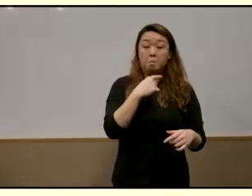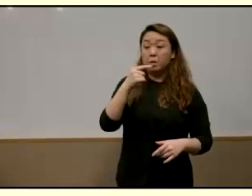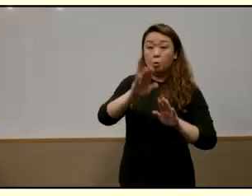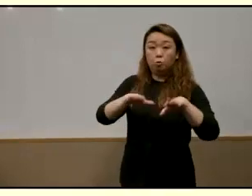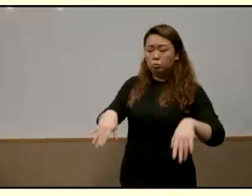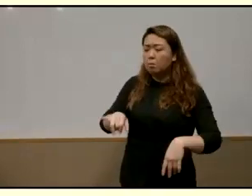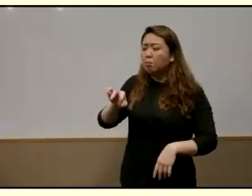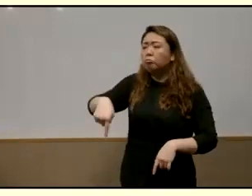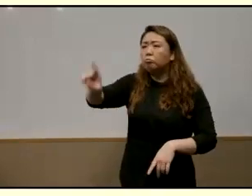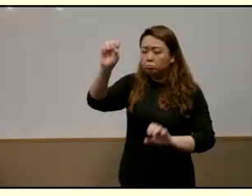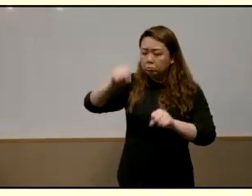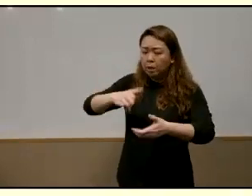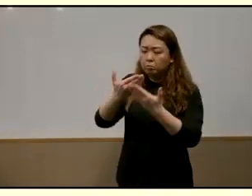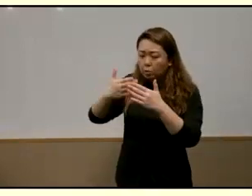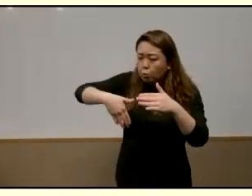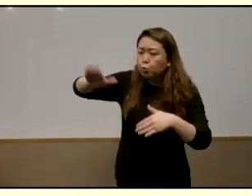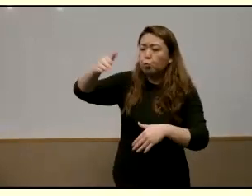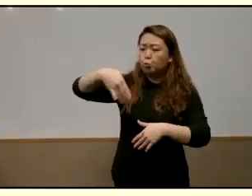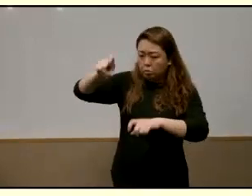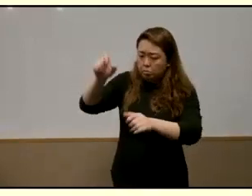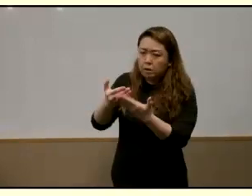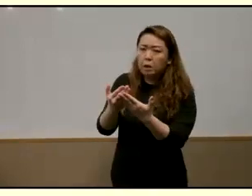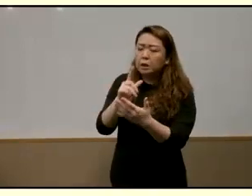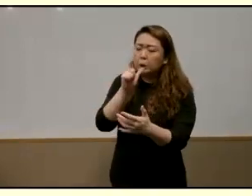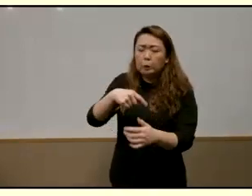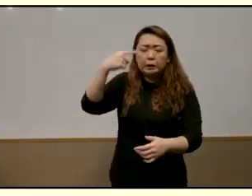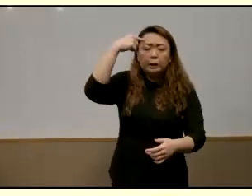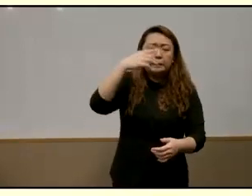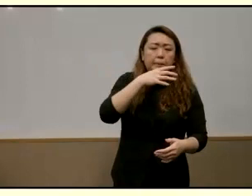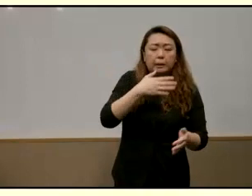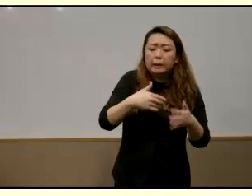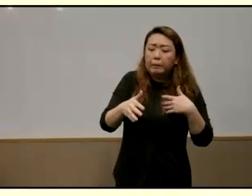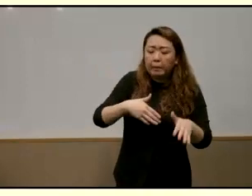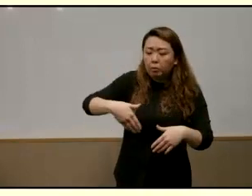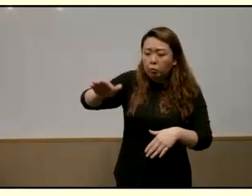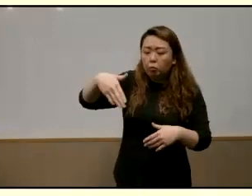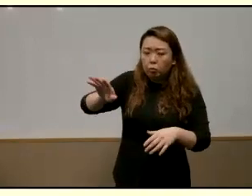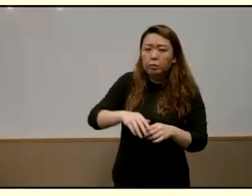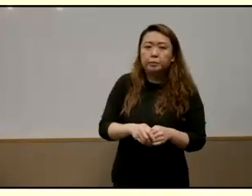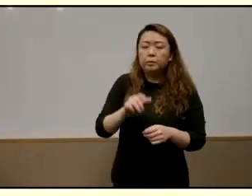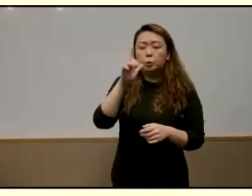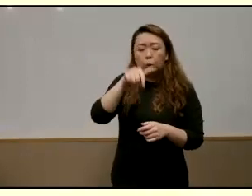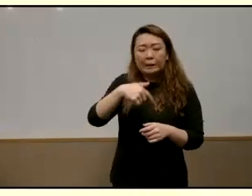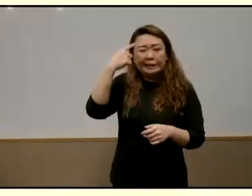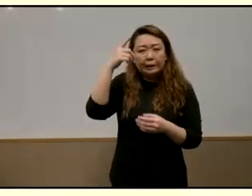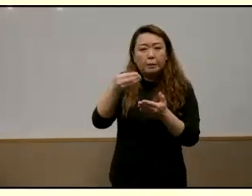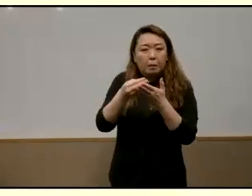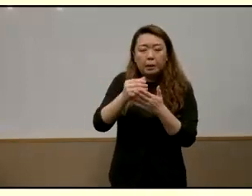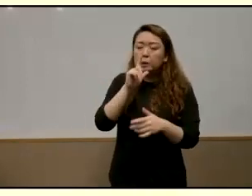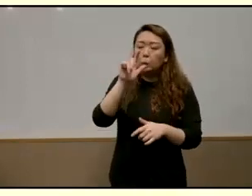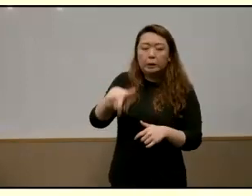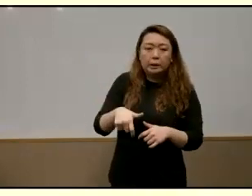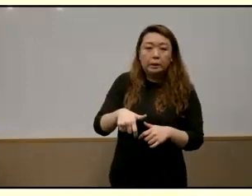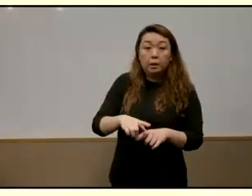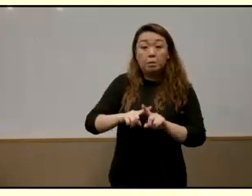you can go further studies you try your best you go ahead don't think of mommy all that no need to think about that yet this was what